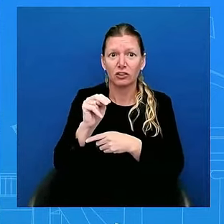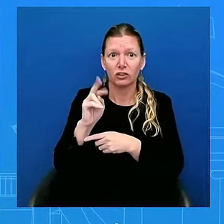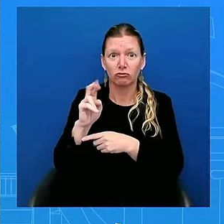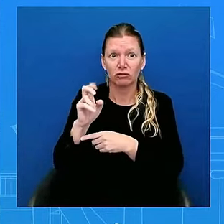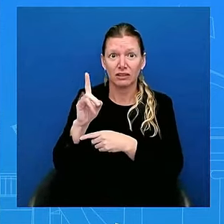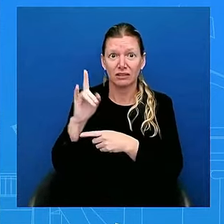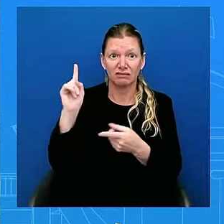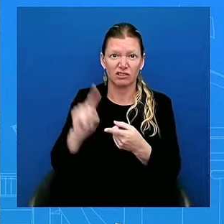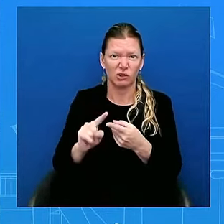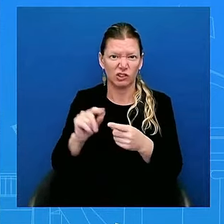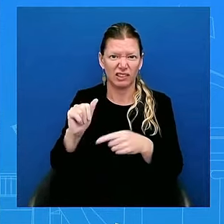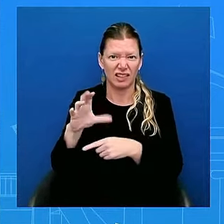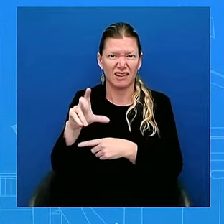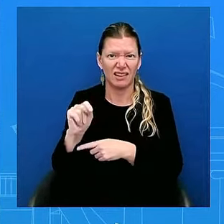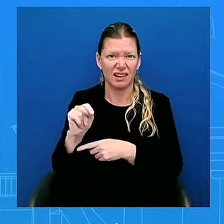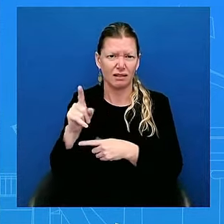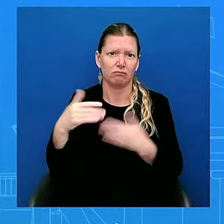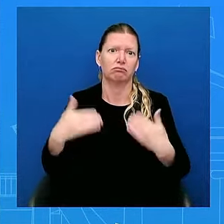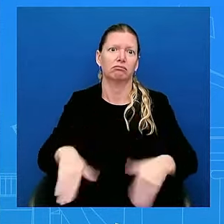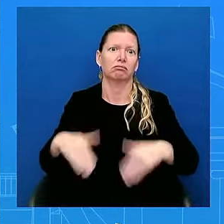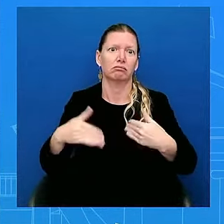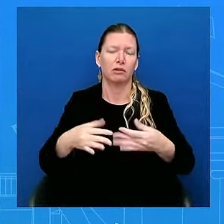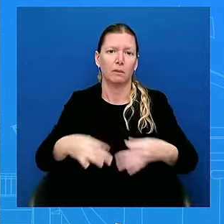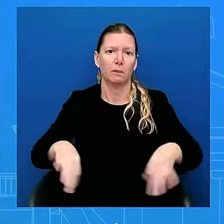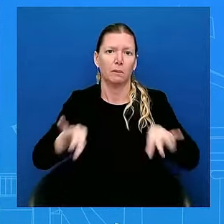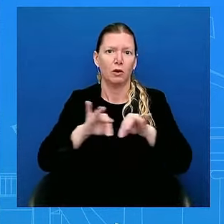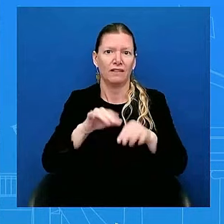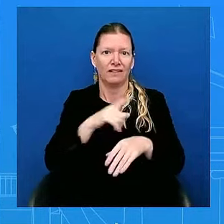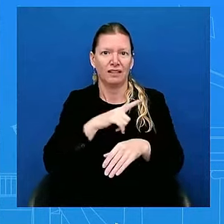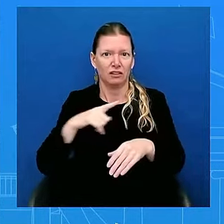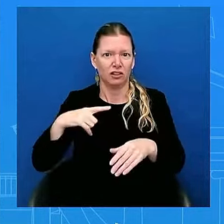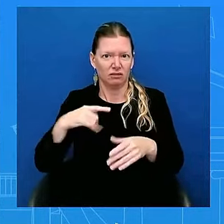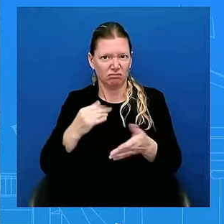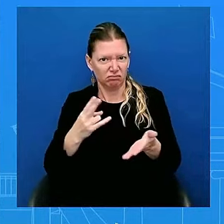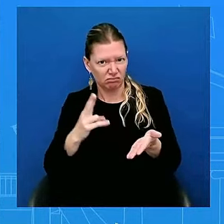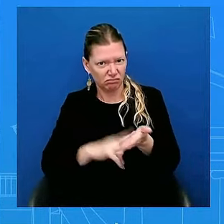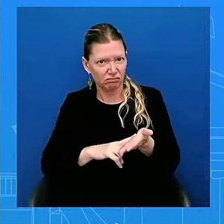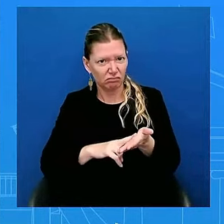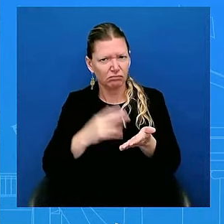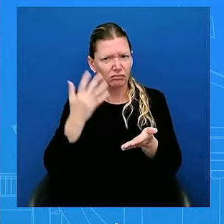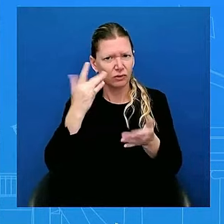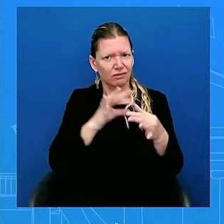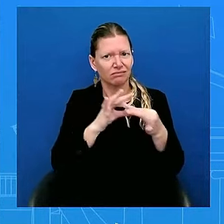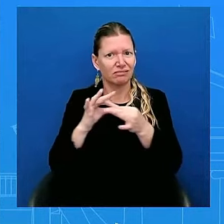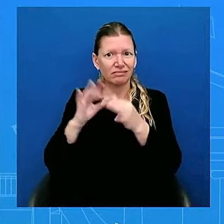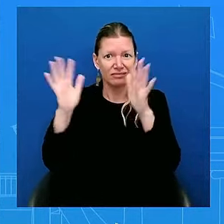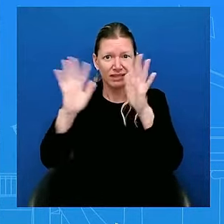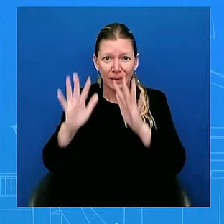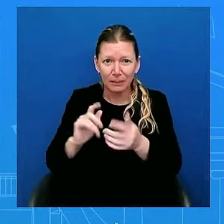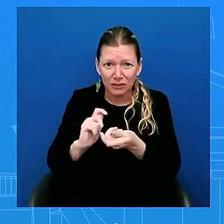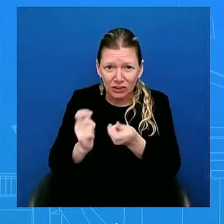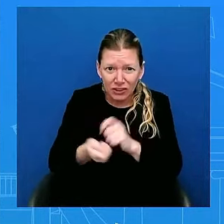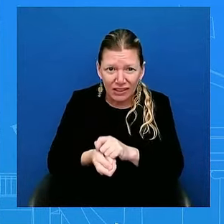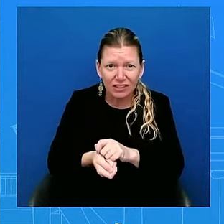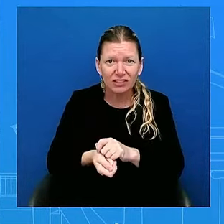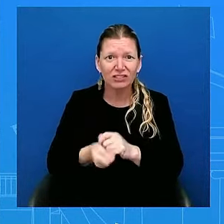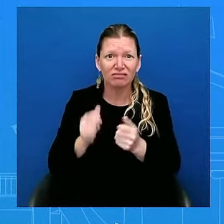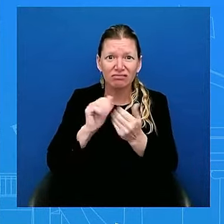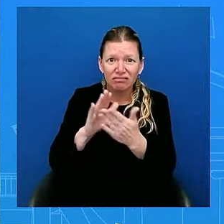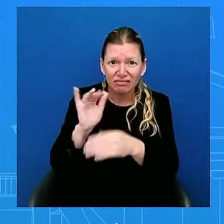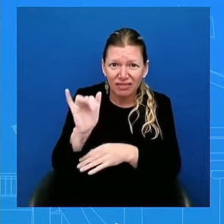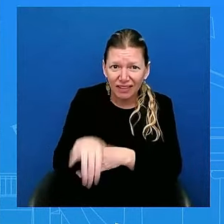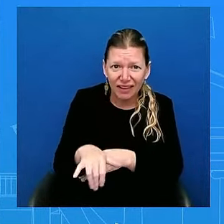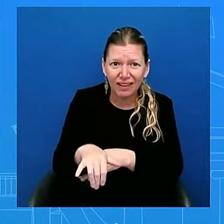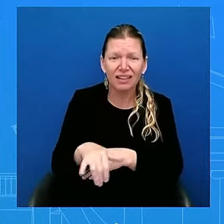legislation if you think about climate change and dealing with that. If you think about being able to beat big